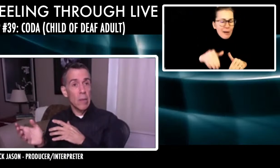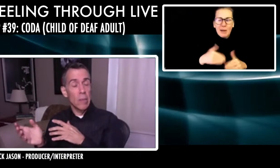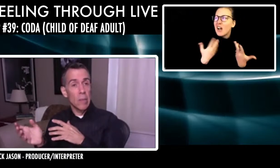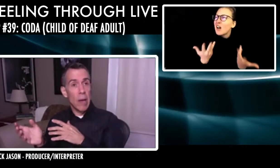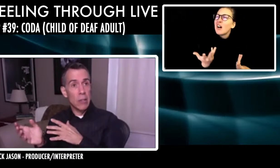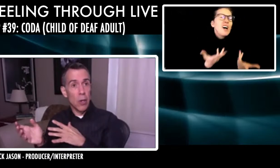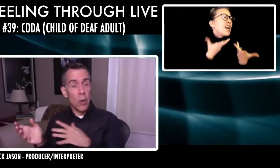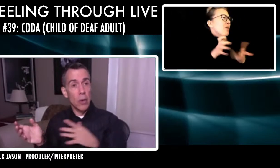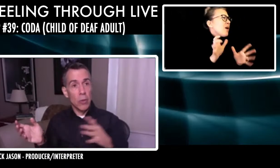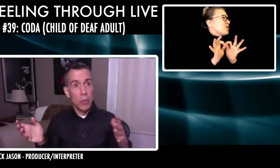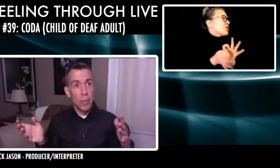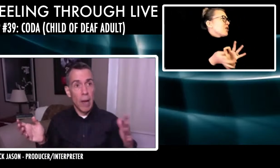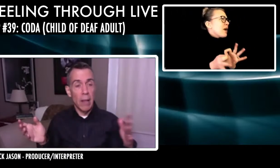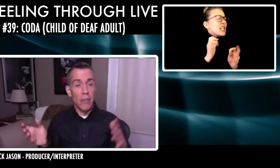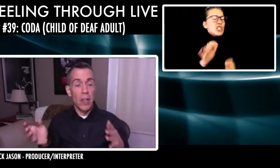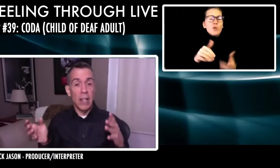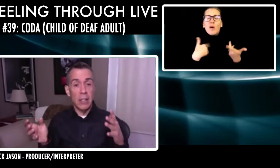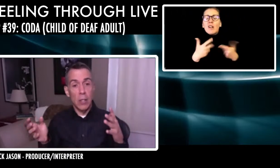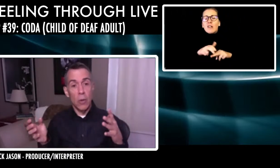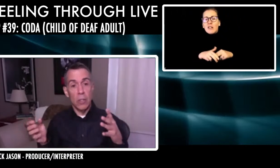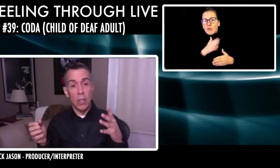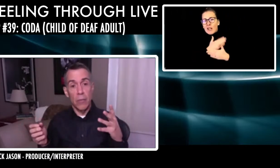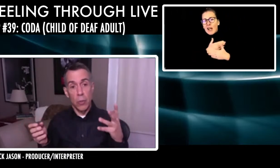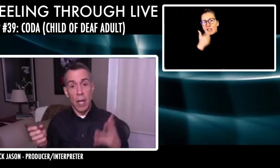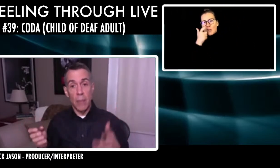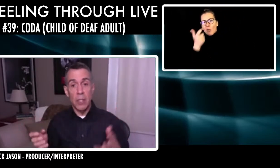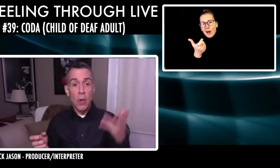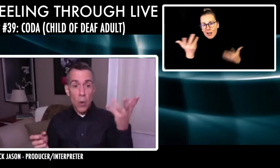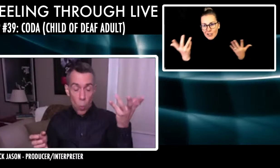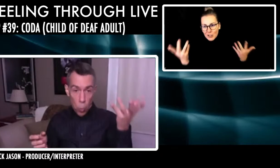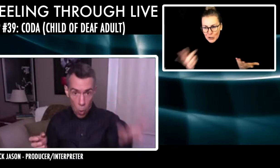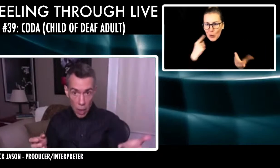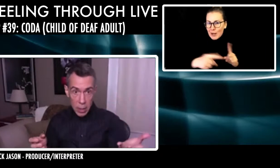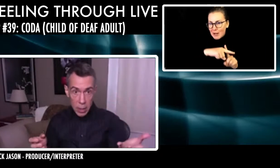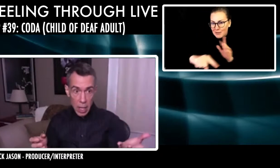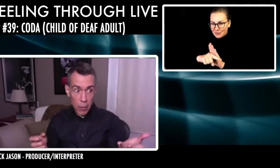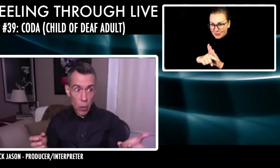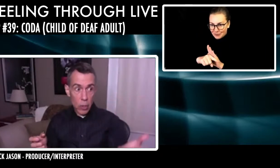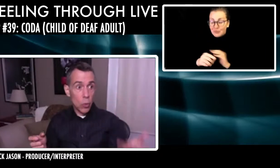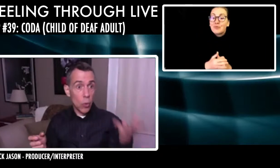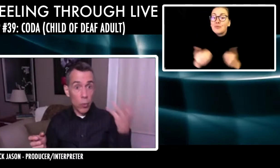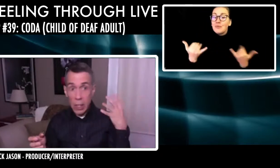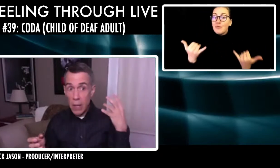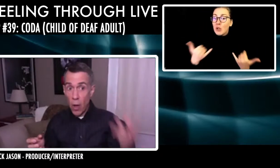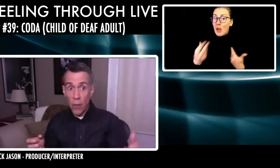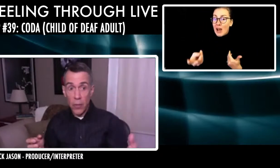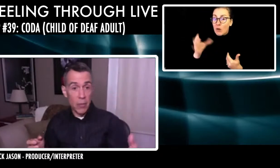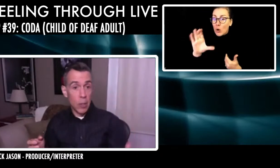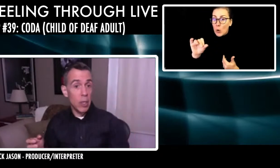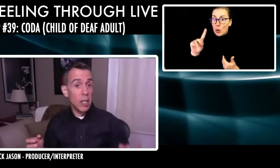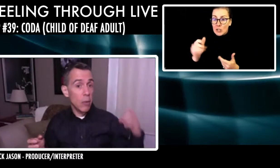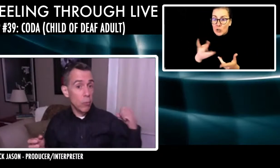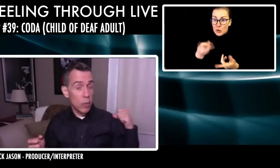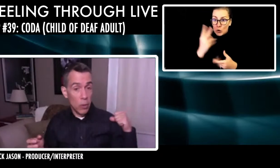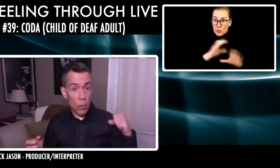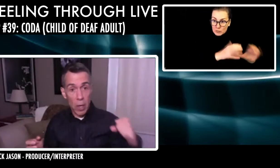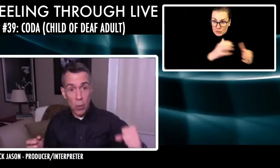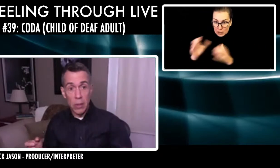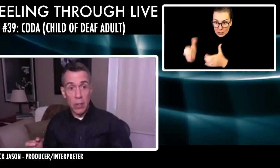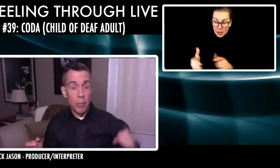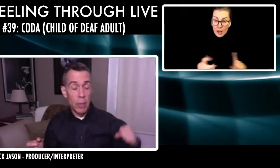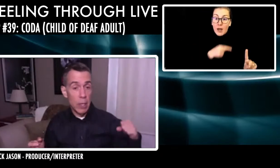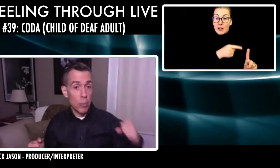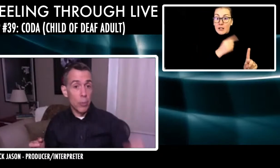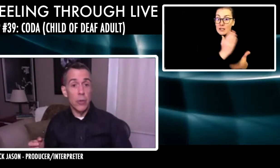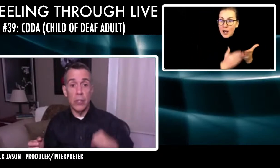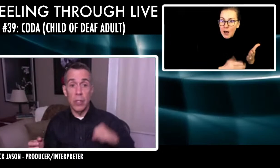as a CODA through my life that I see CODAs of two types. One set of CODAs who are really involved in the deaf community and they, you know, they want to